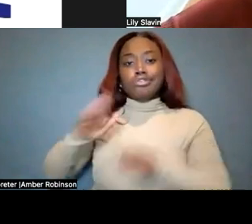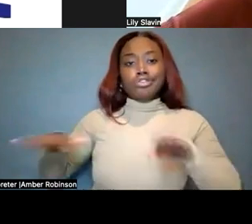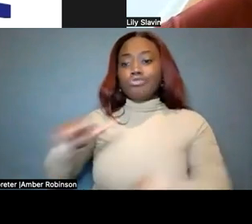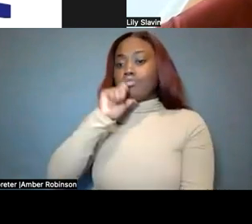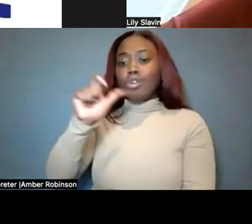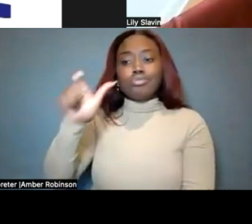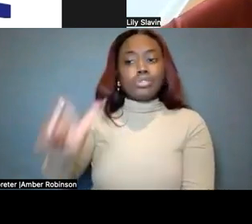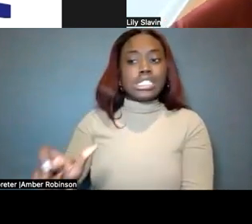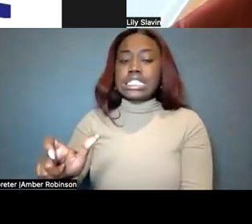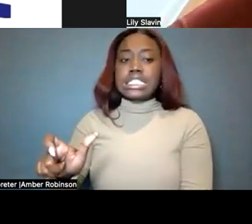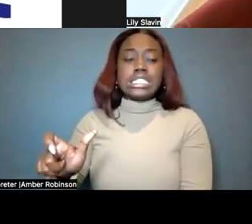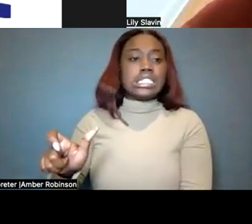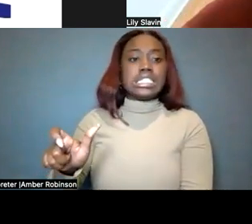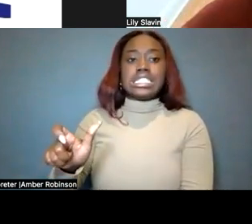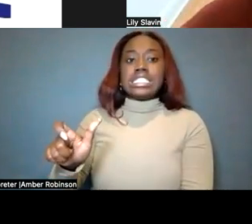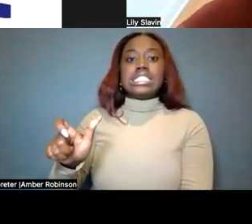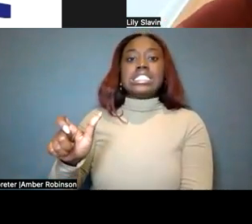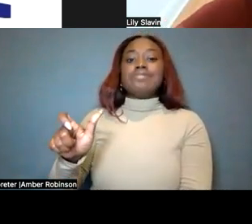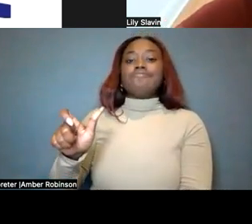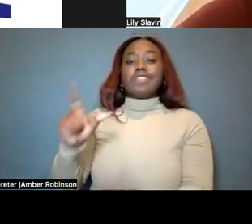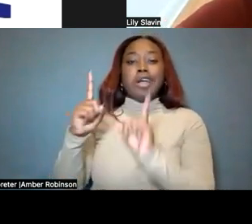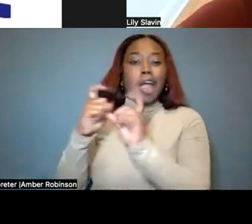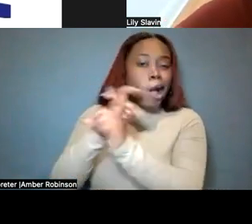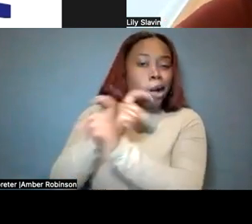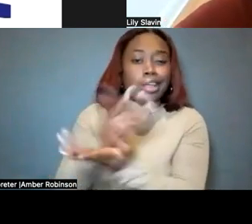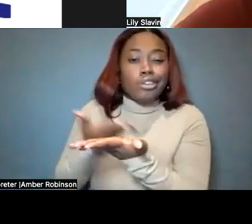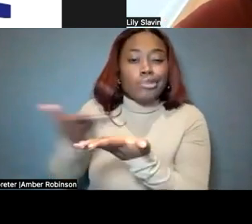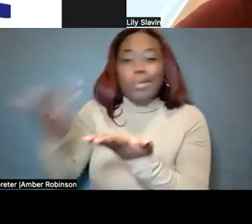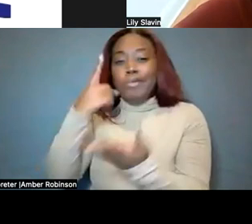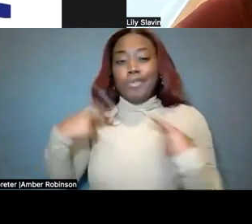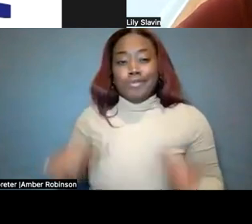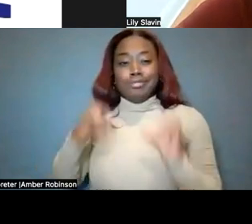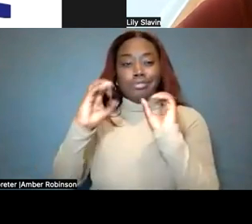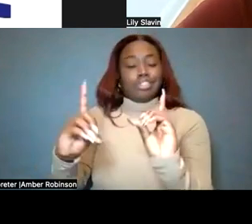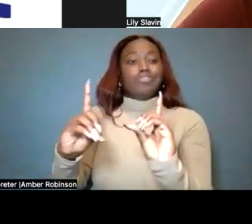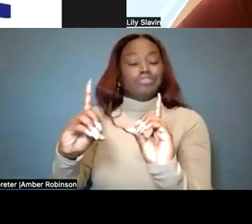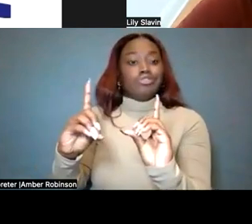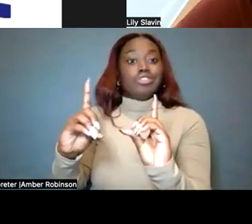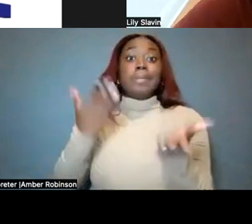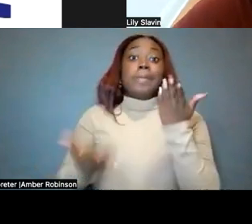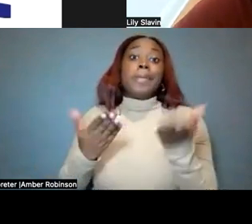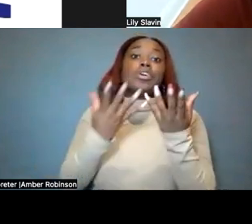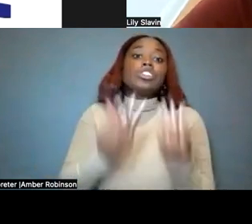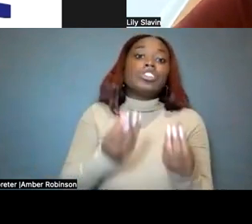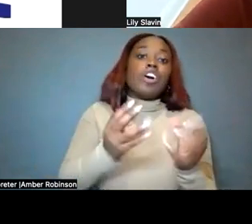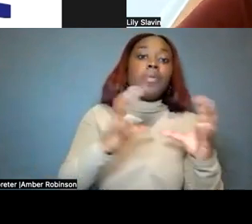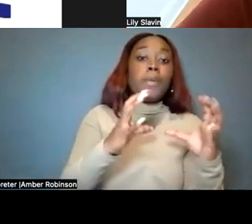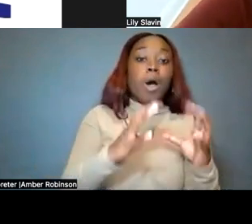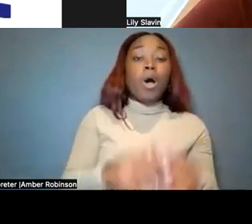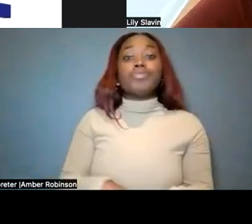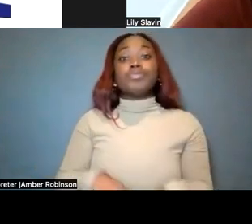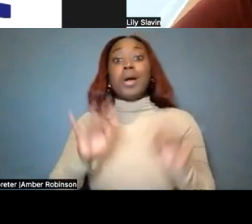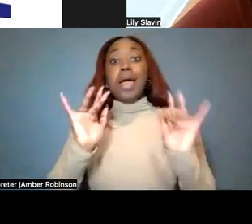like very complicated equipment for physical education. Maybe a softer ball or a brighter ball.